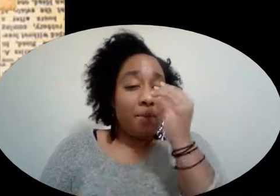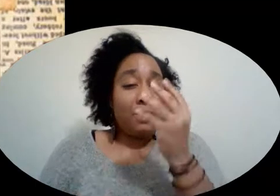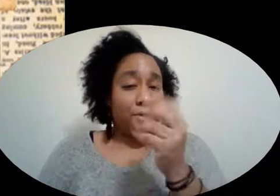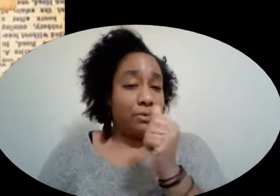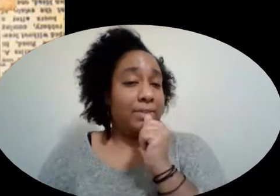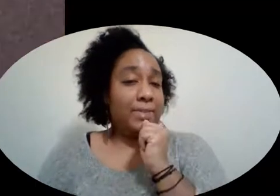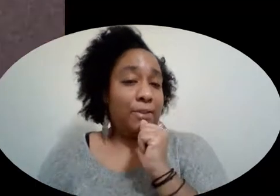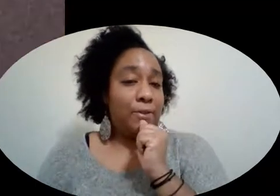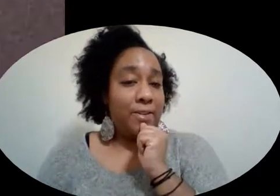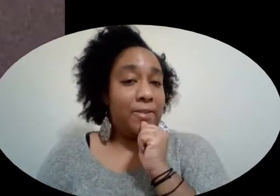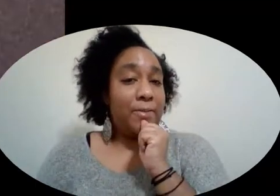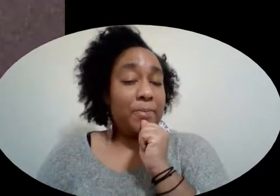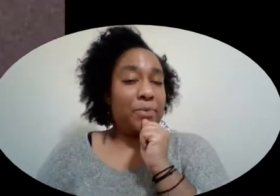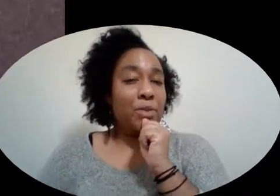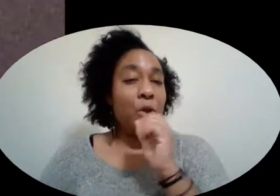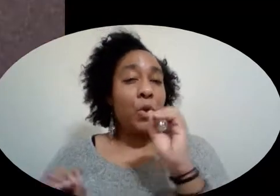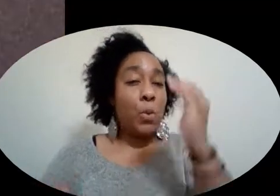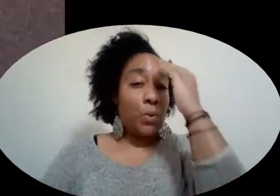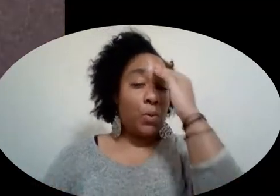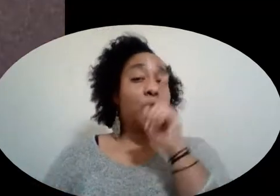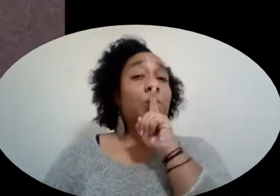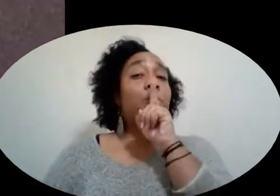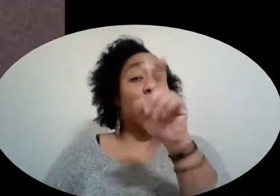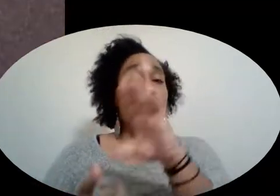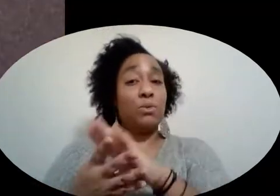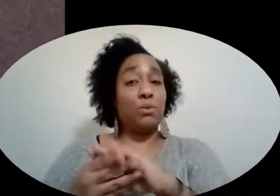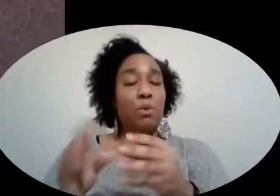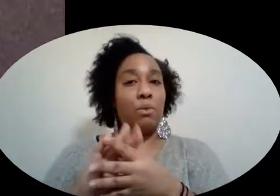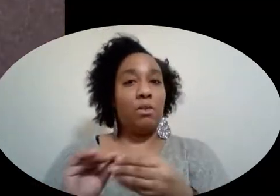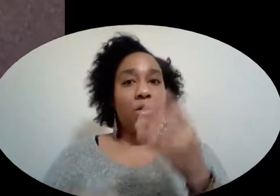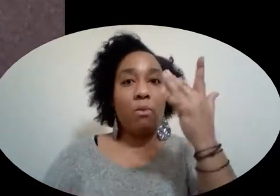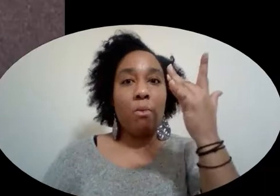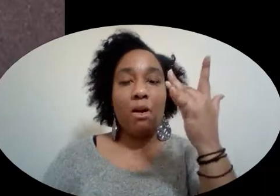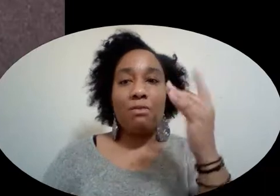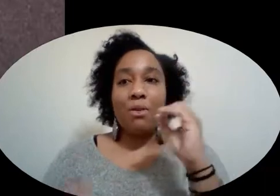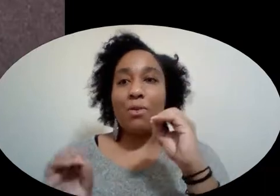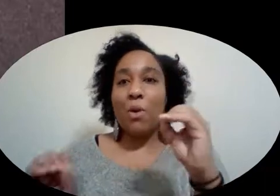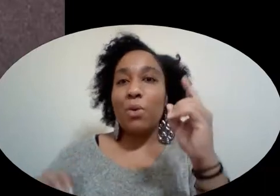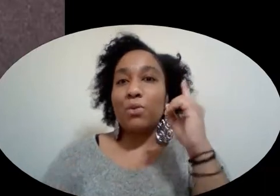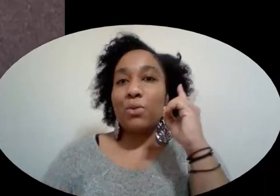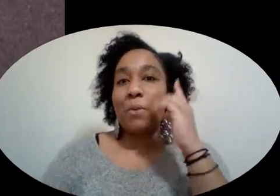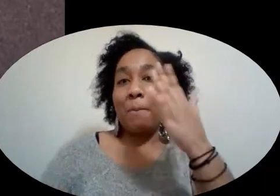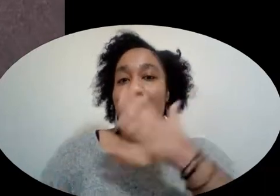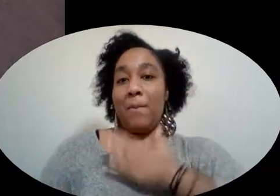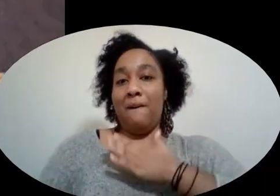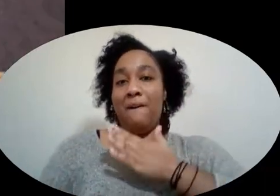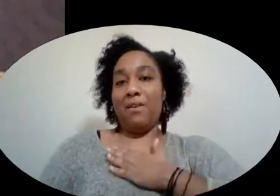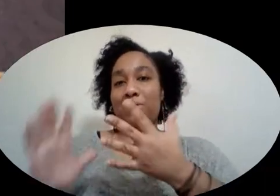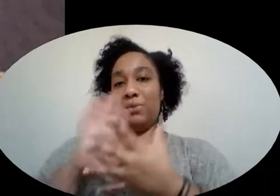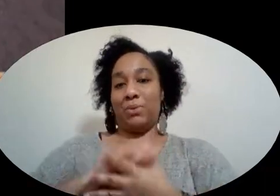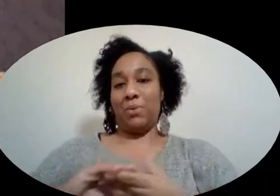little secret Nobody knows the real story Because nobody has ever heard my side of the story